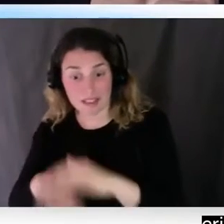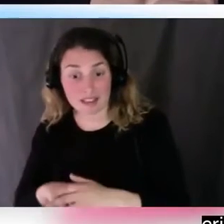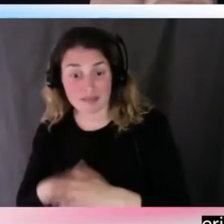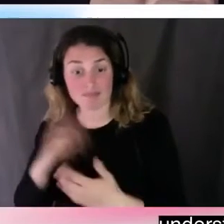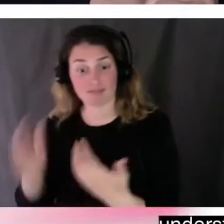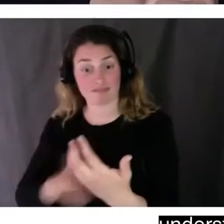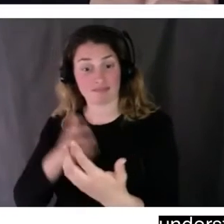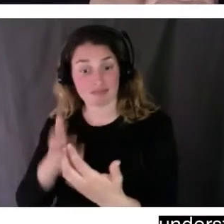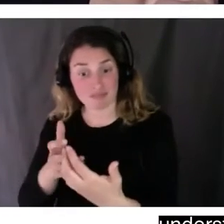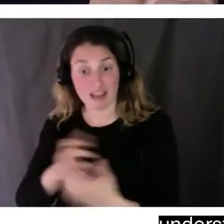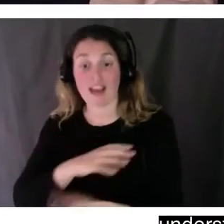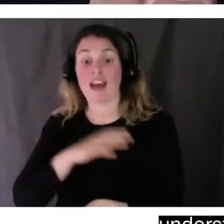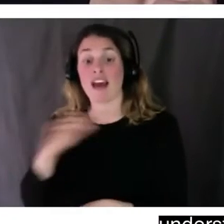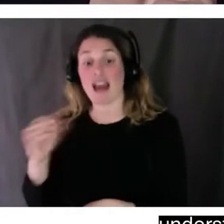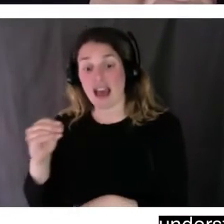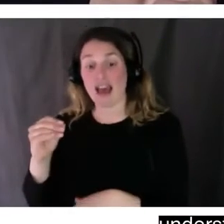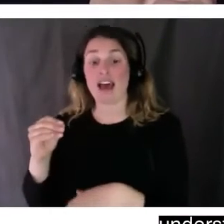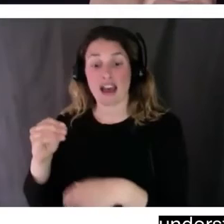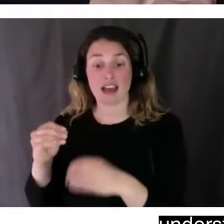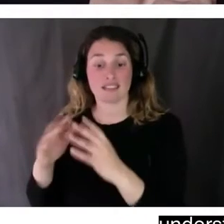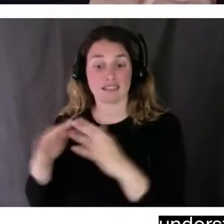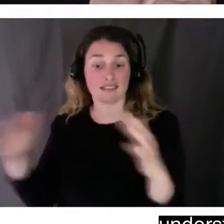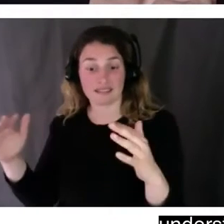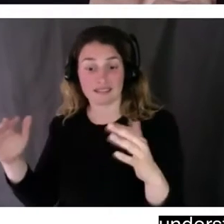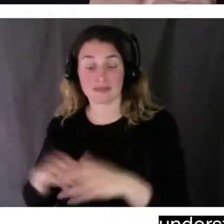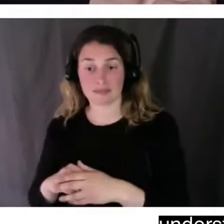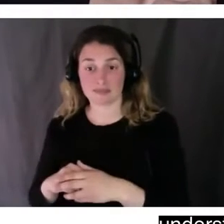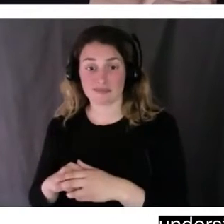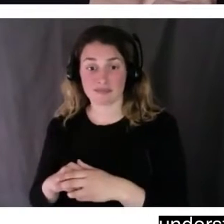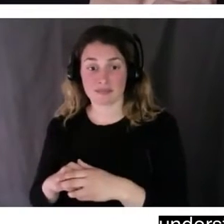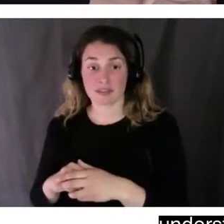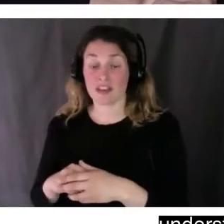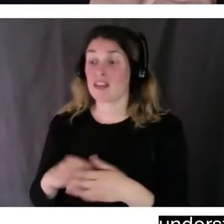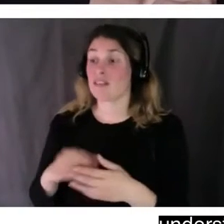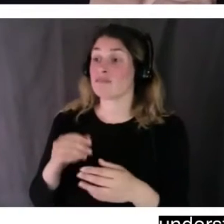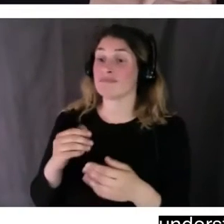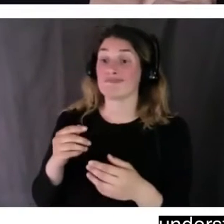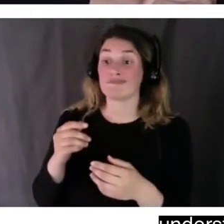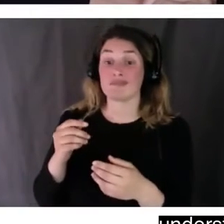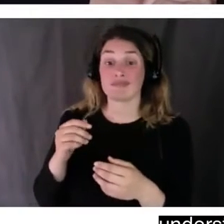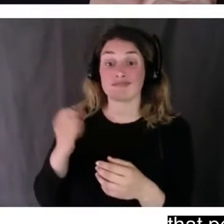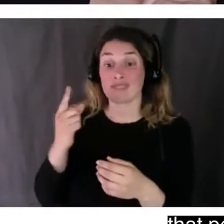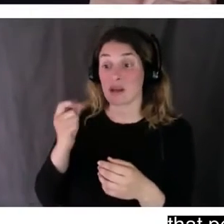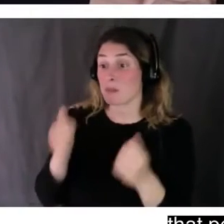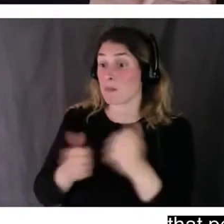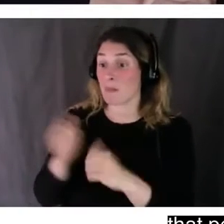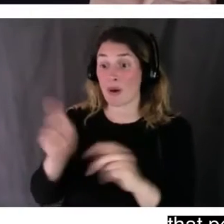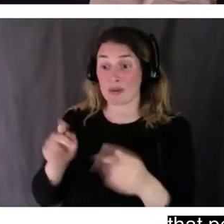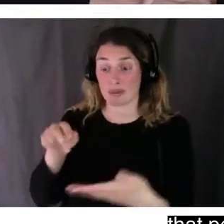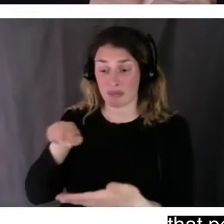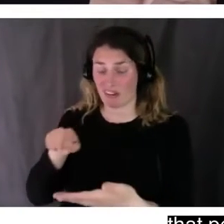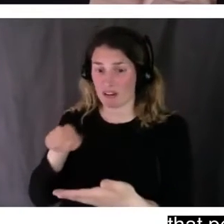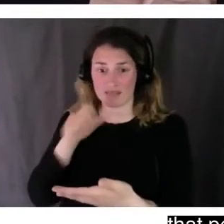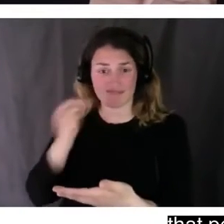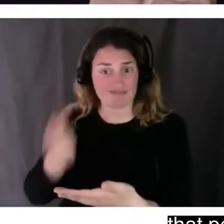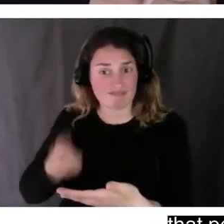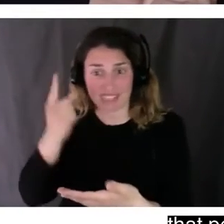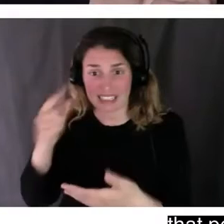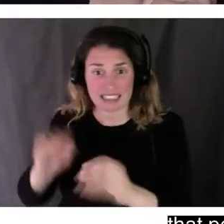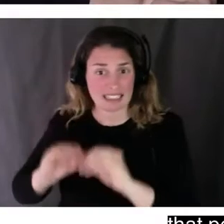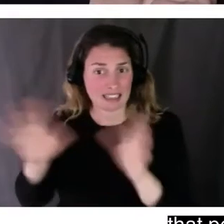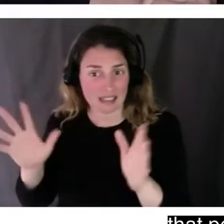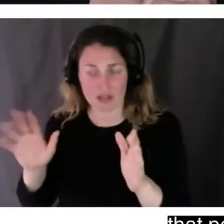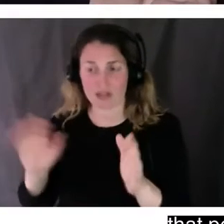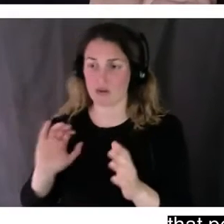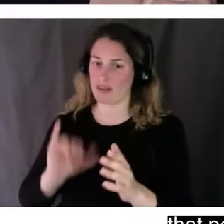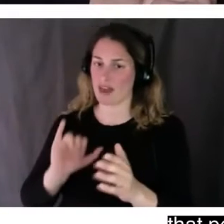universally understood. And so we've got to make sure that people understand, first